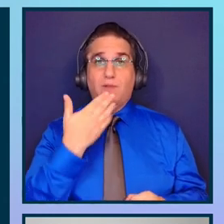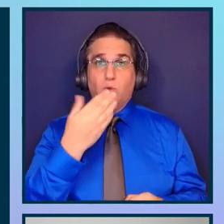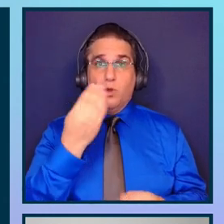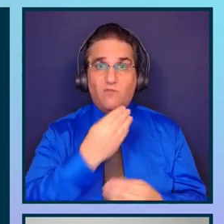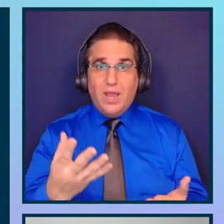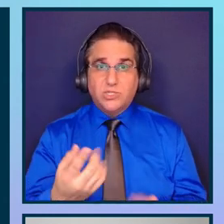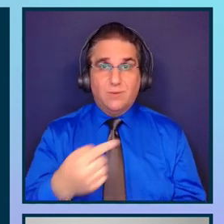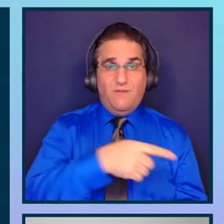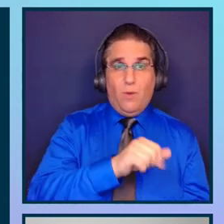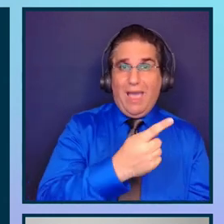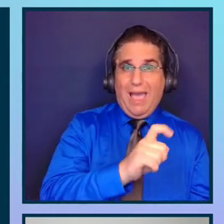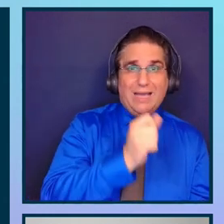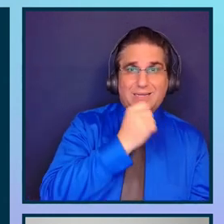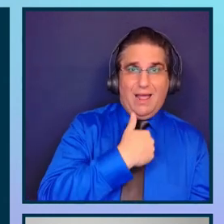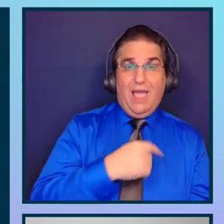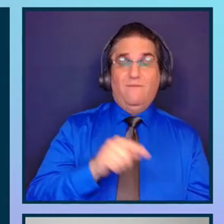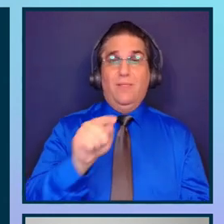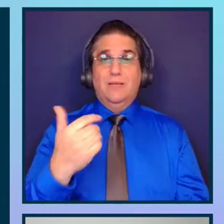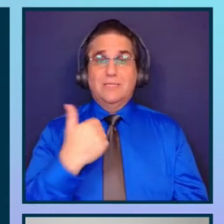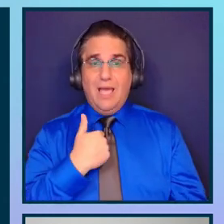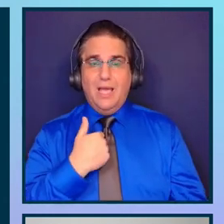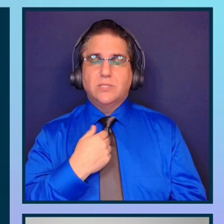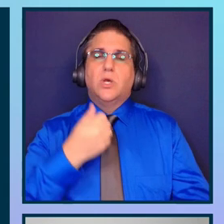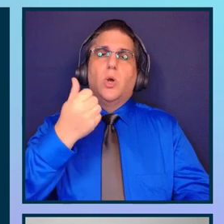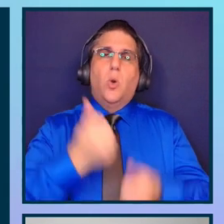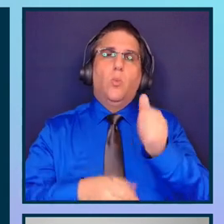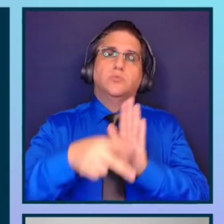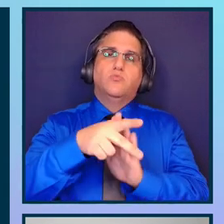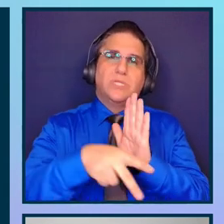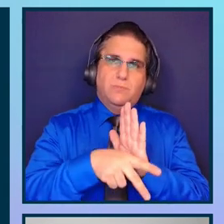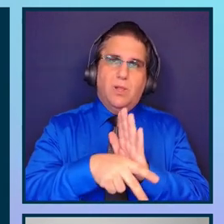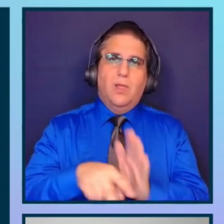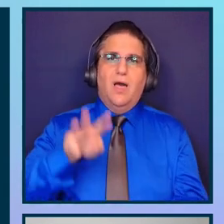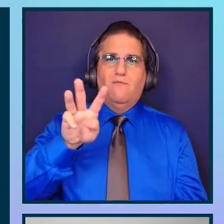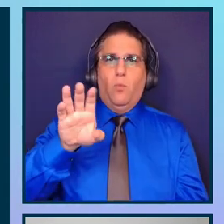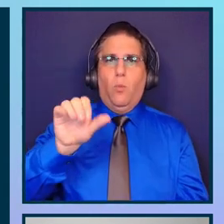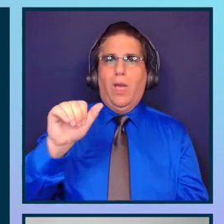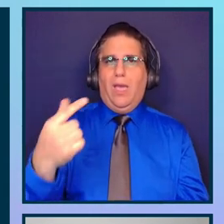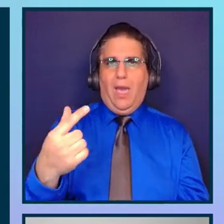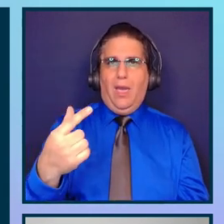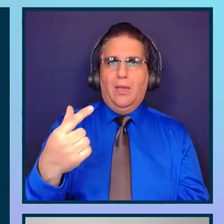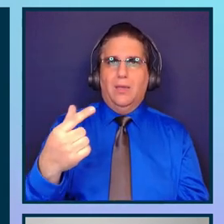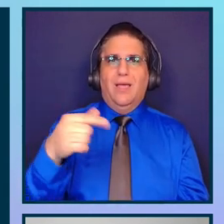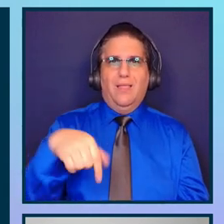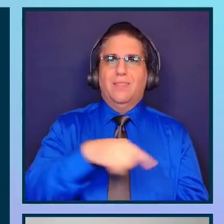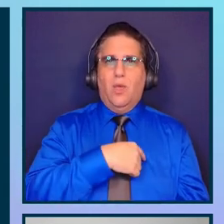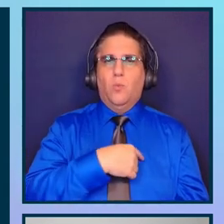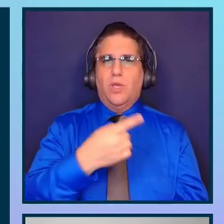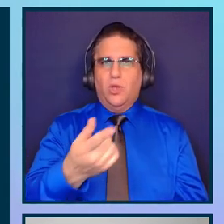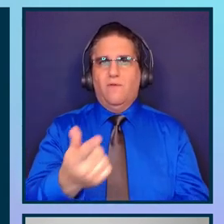have with AXE is the what principle of the WCAG is the one that is